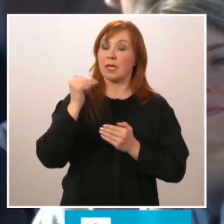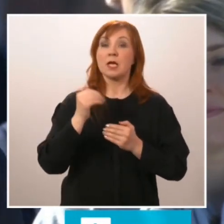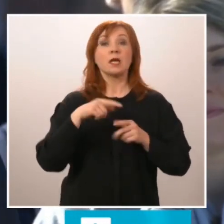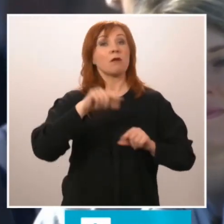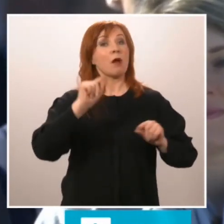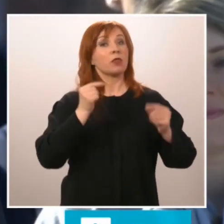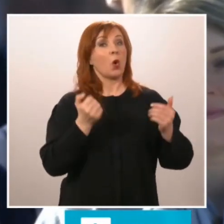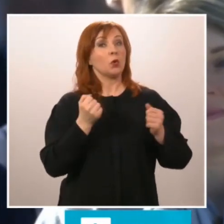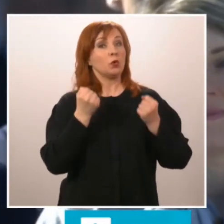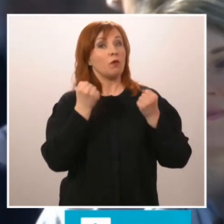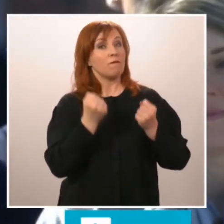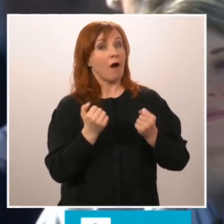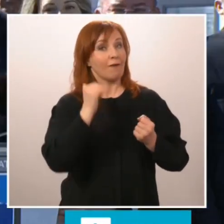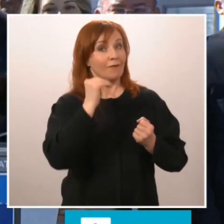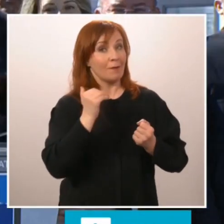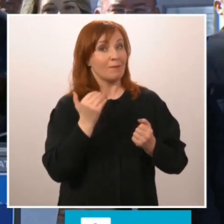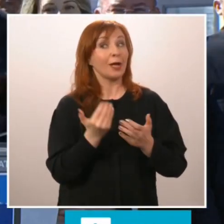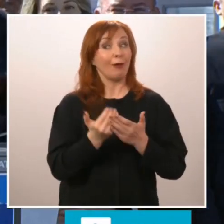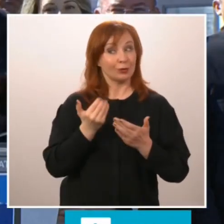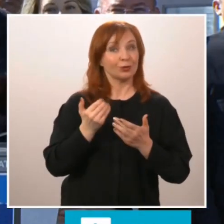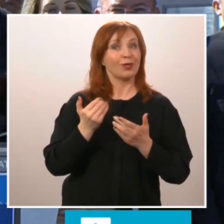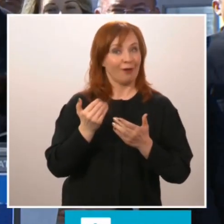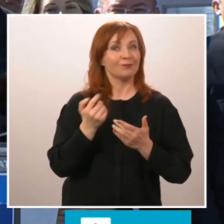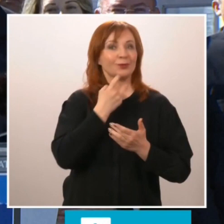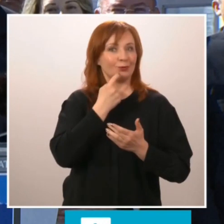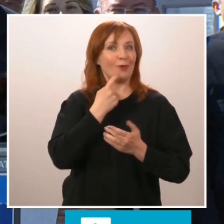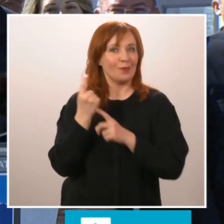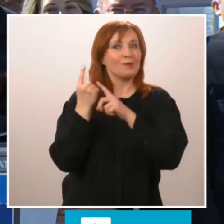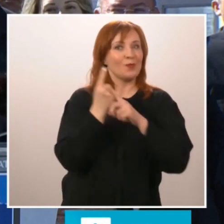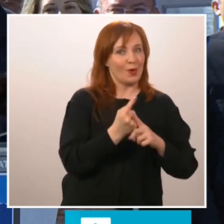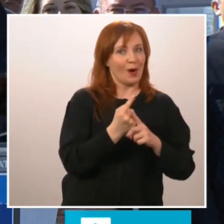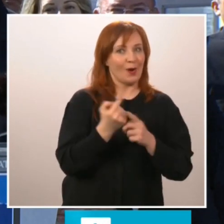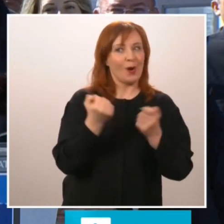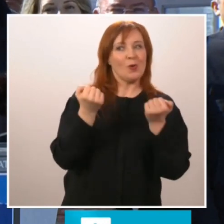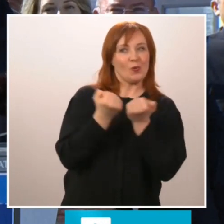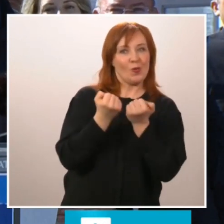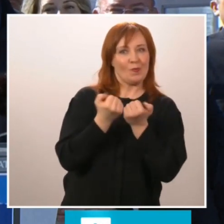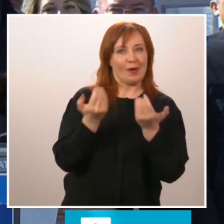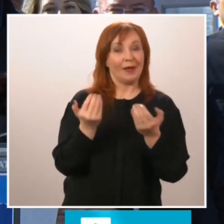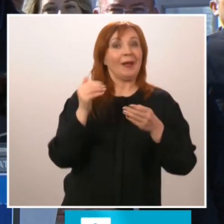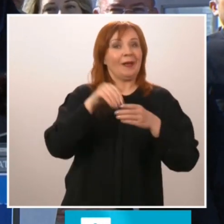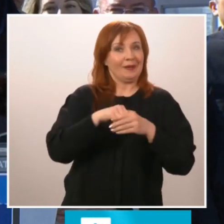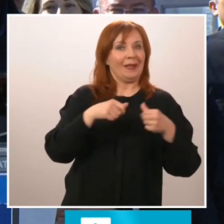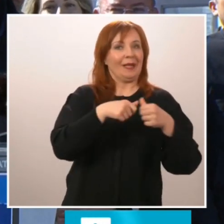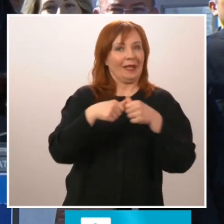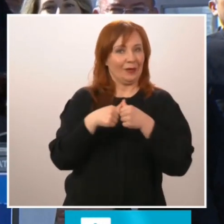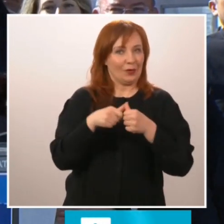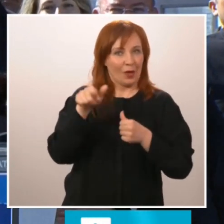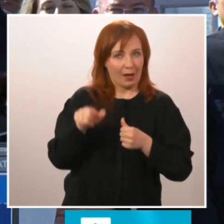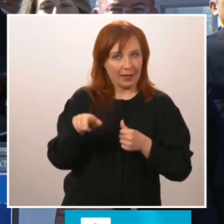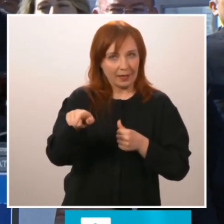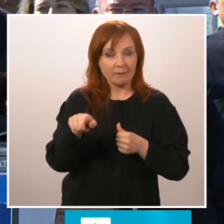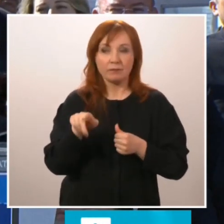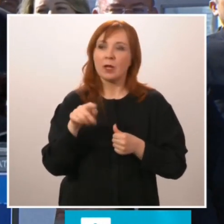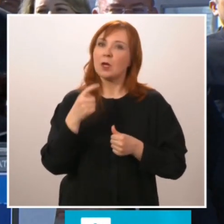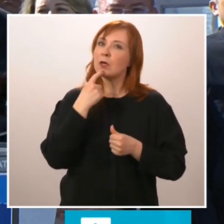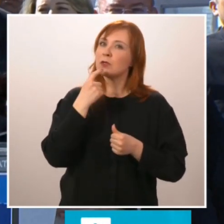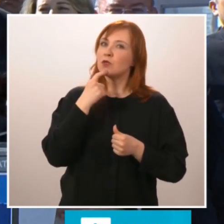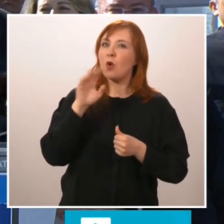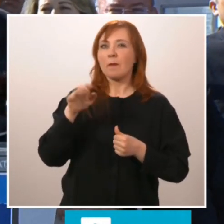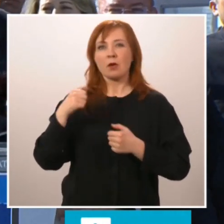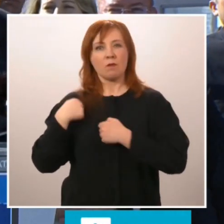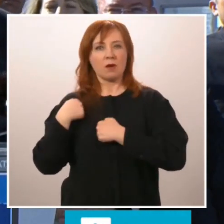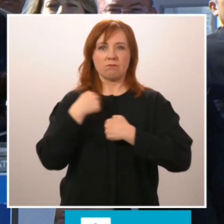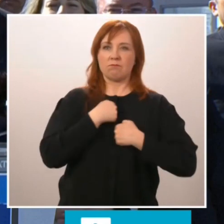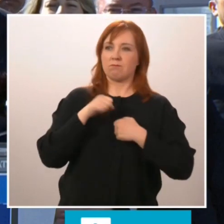with Finland as an ally. Your forces are substantial and highly capable.